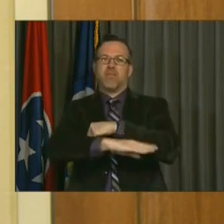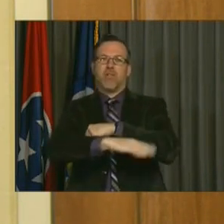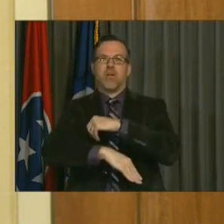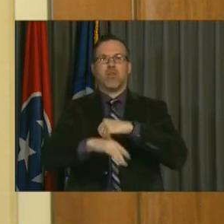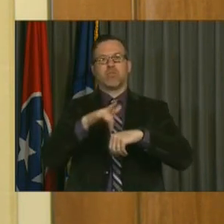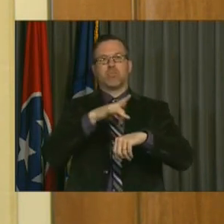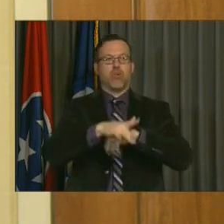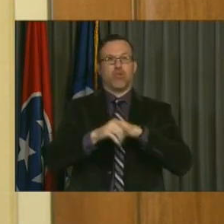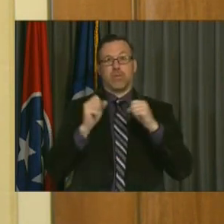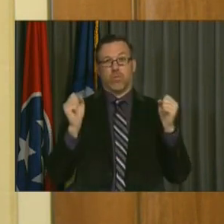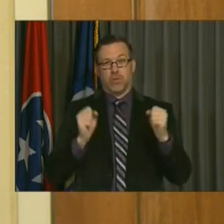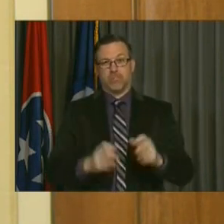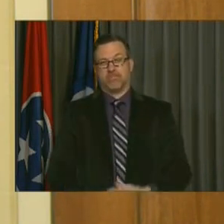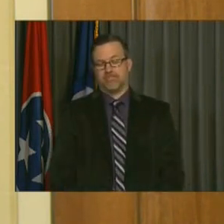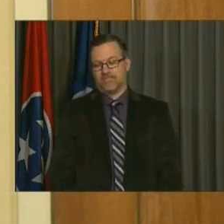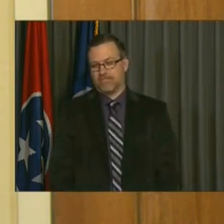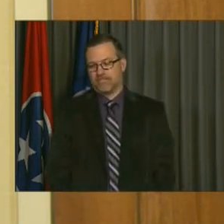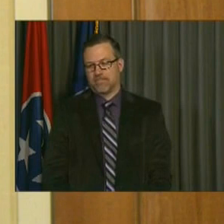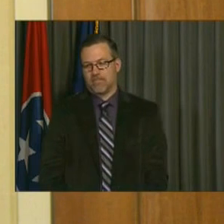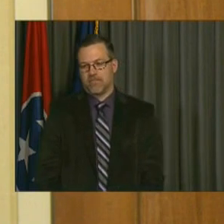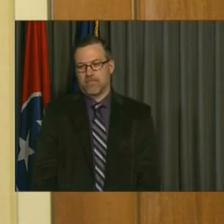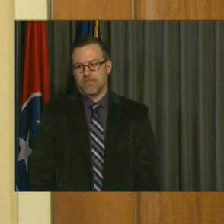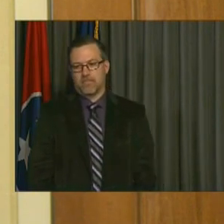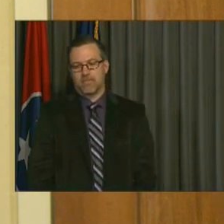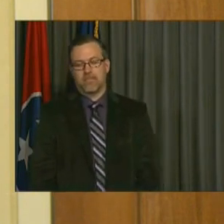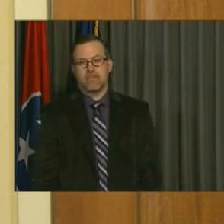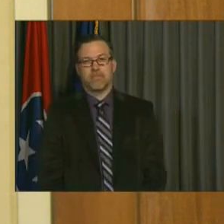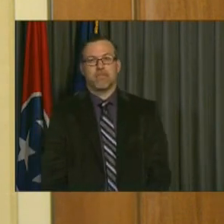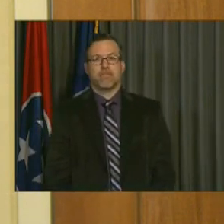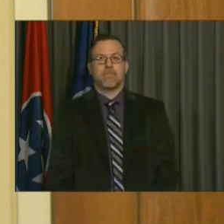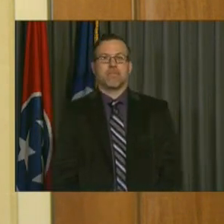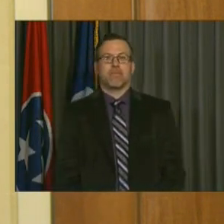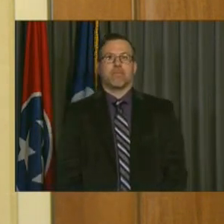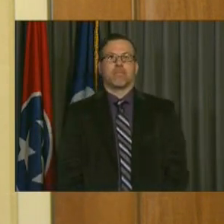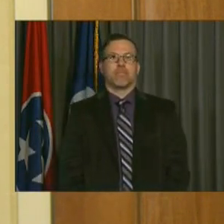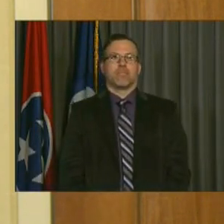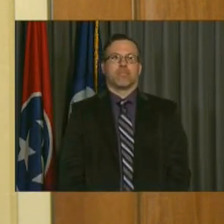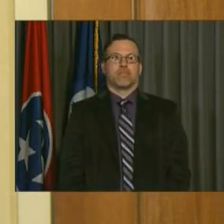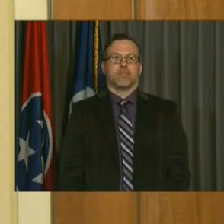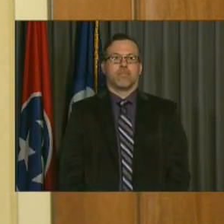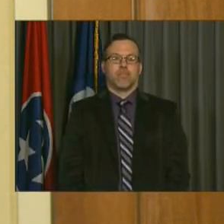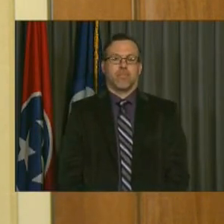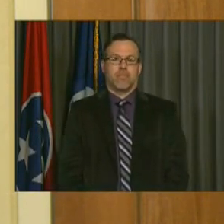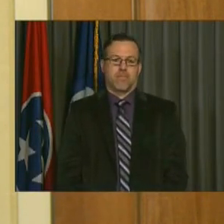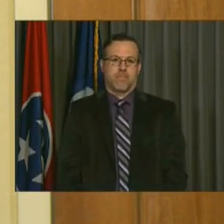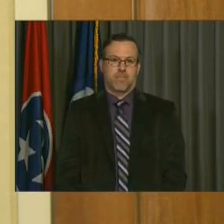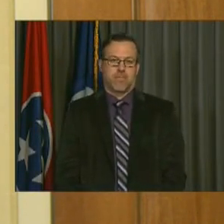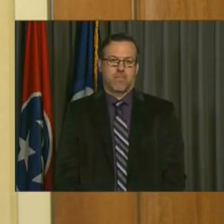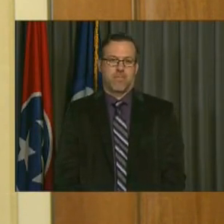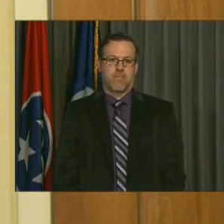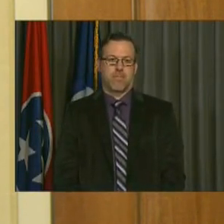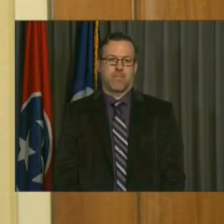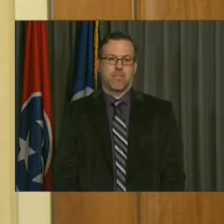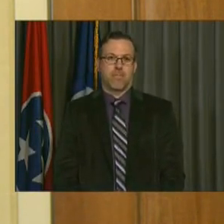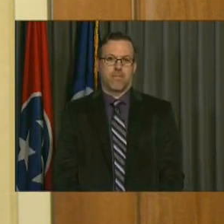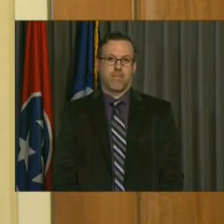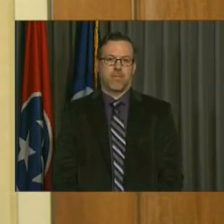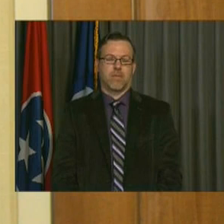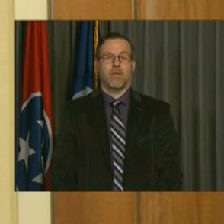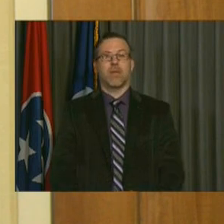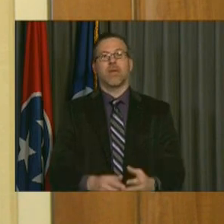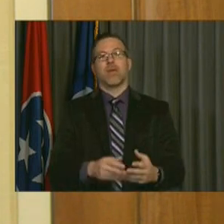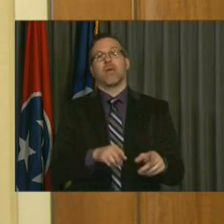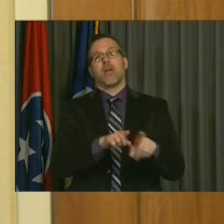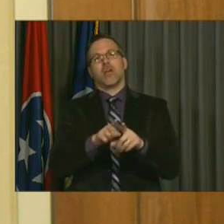Another borrowing part of the budget cycle that you will be seeing legislation on